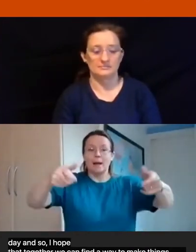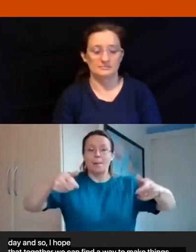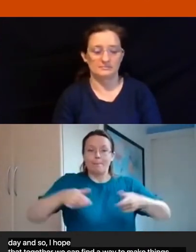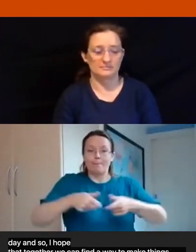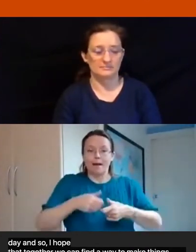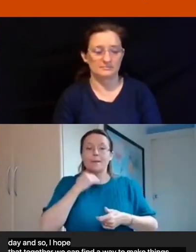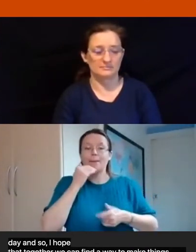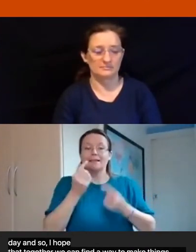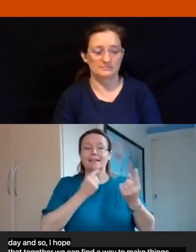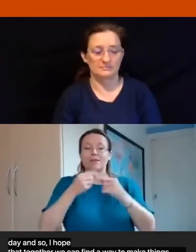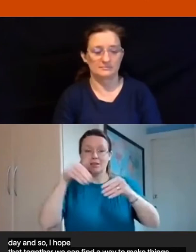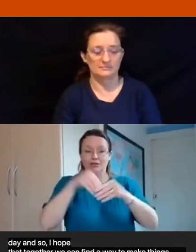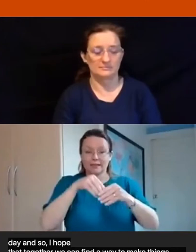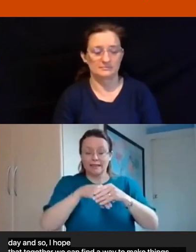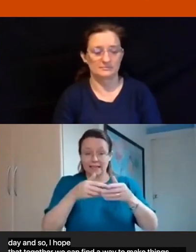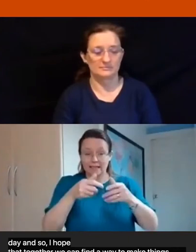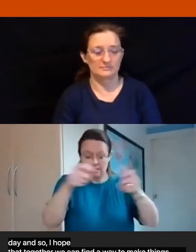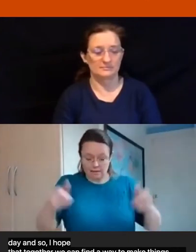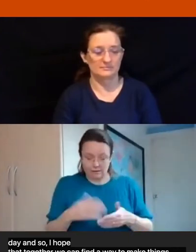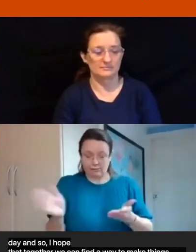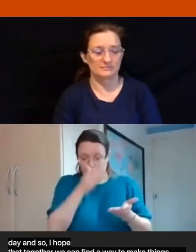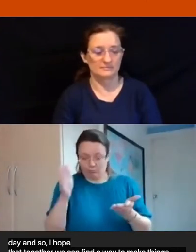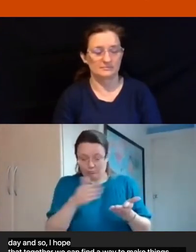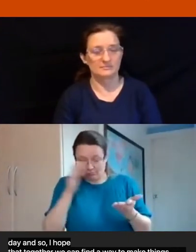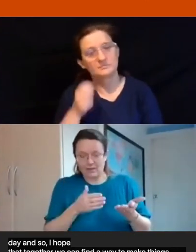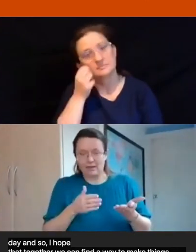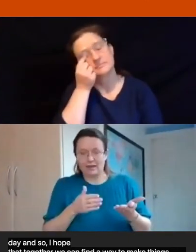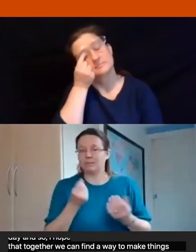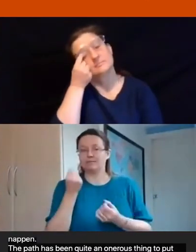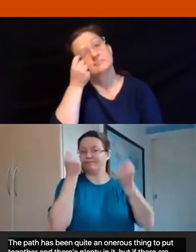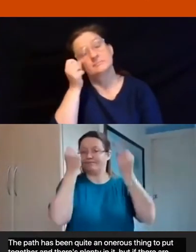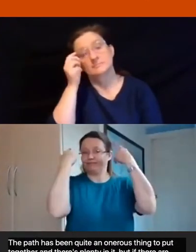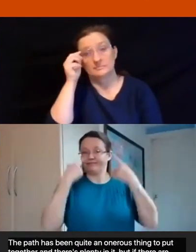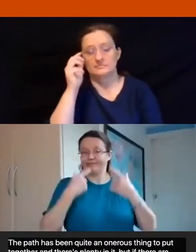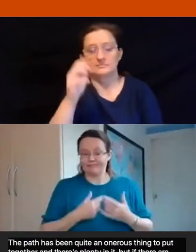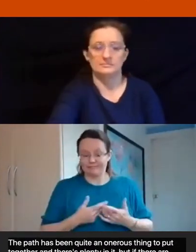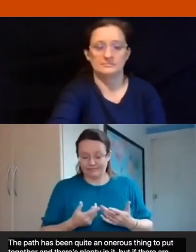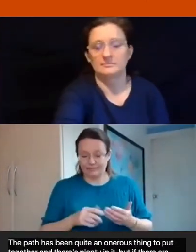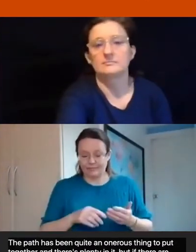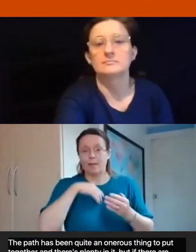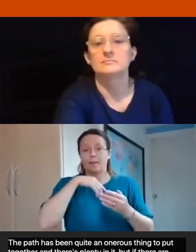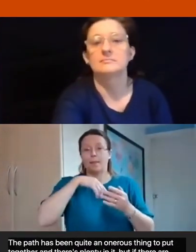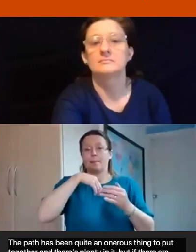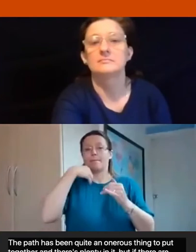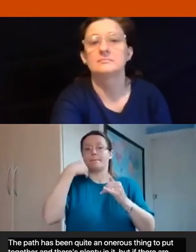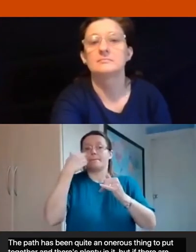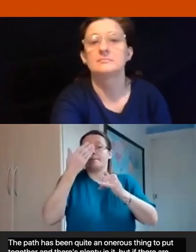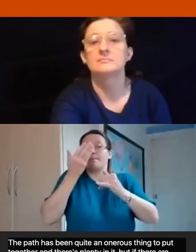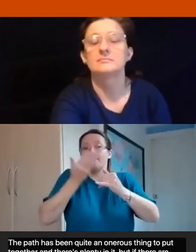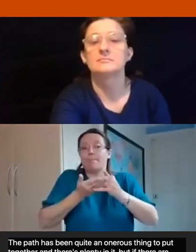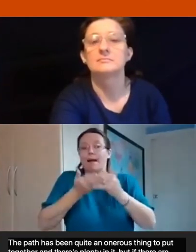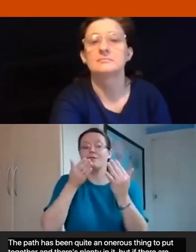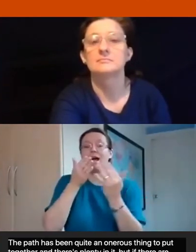in it but if there are things that you're struggling to understand on the back of the access pack there's the